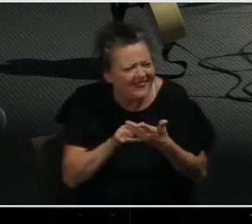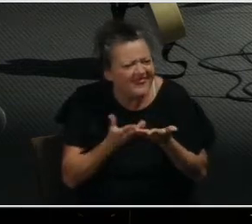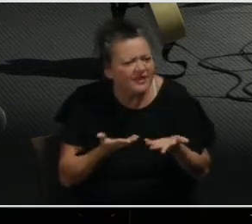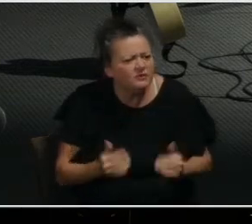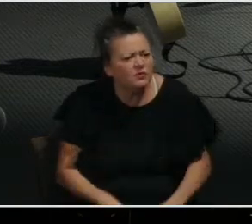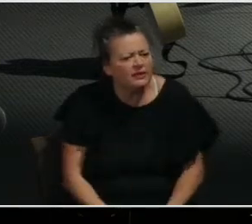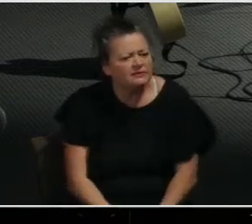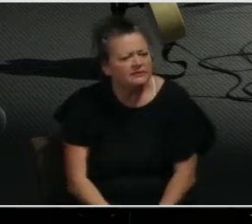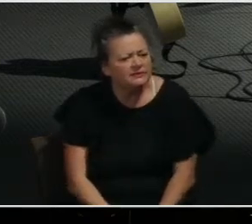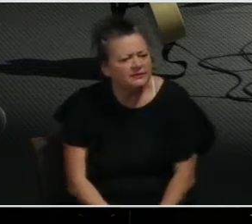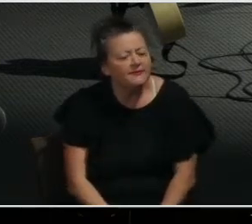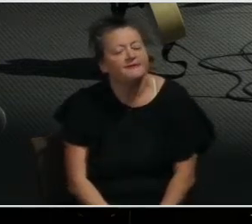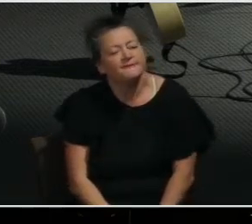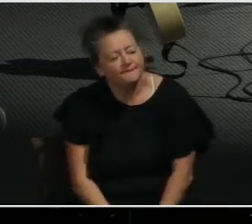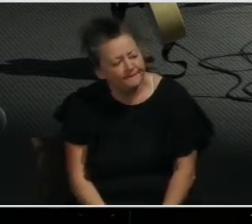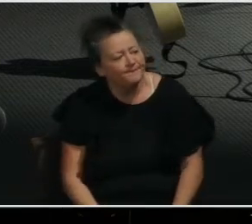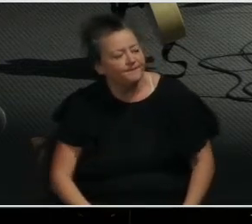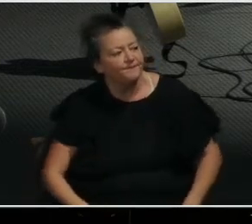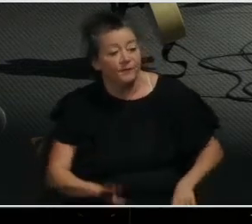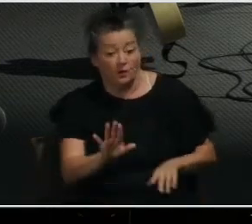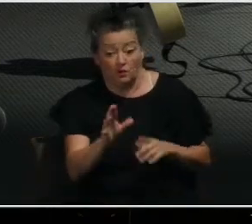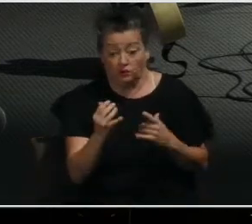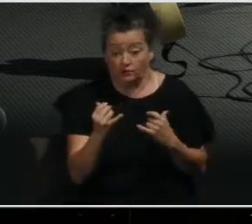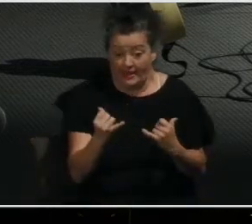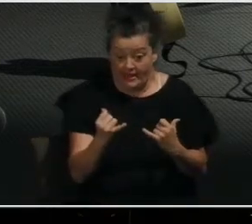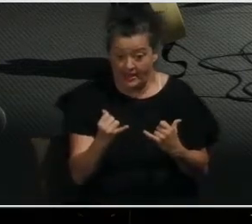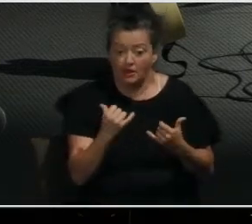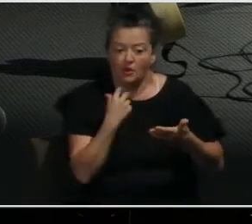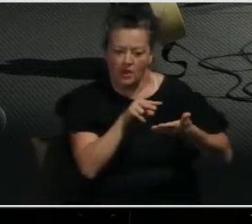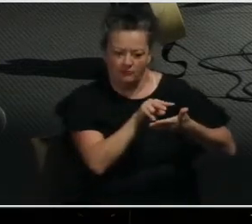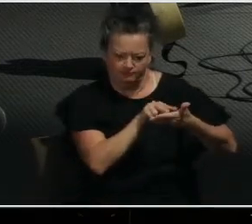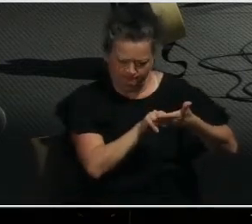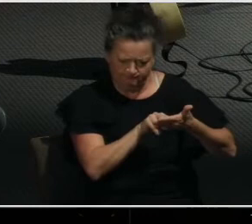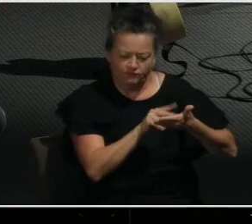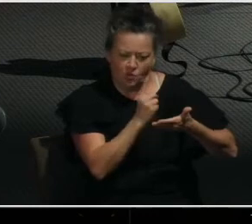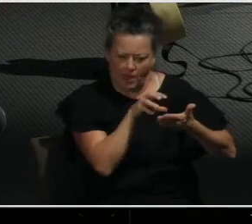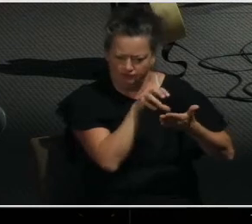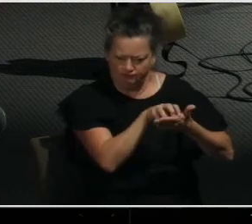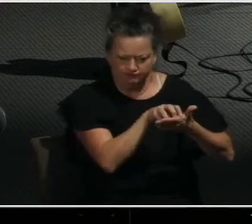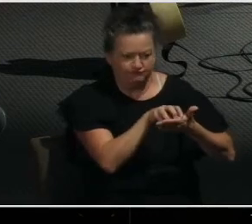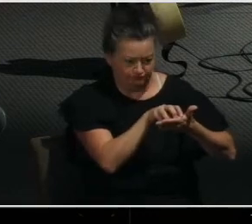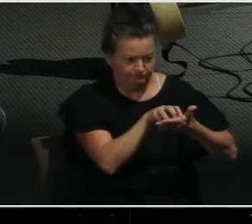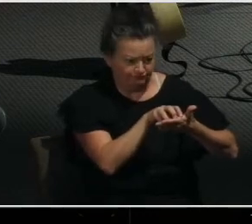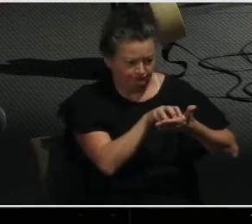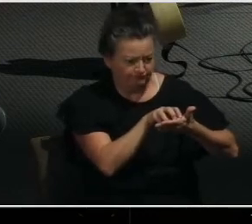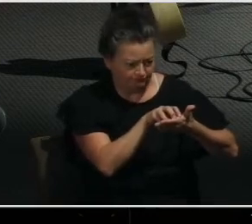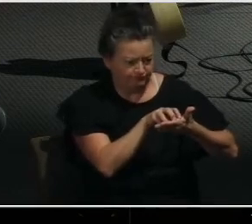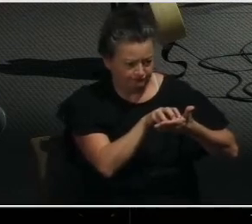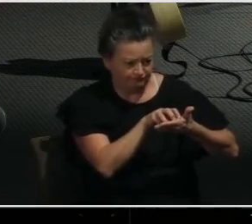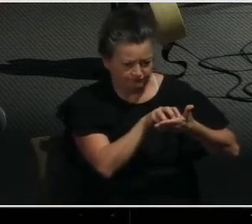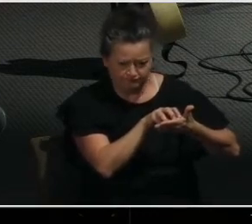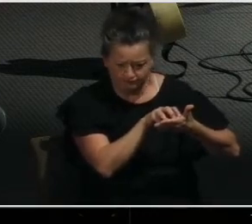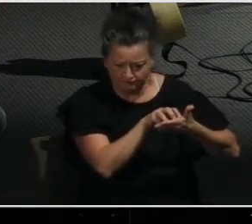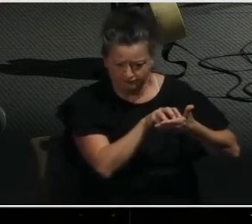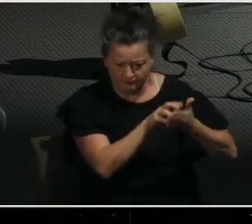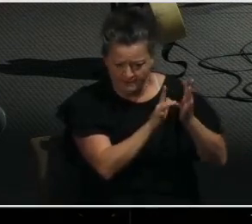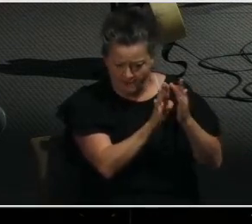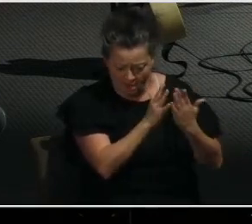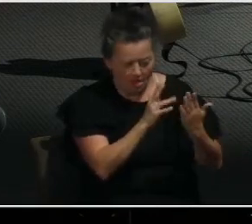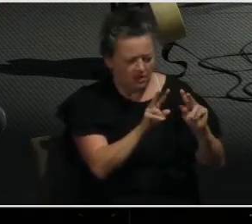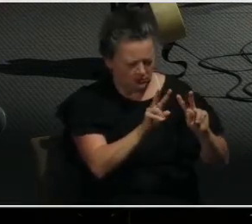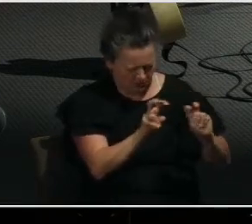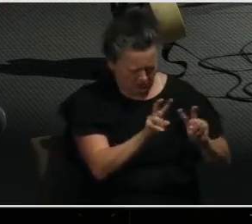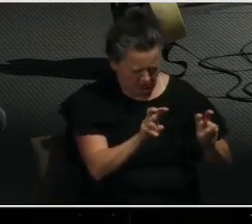And today we're going to see one of the most important prayer requests we can make to God